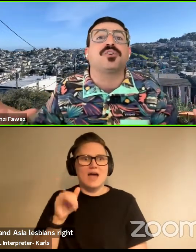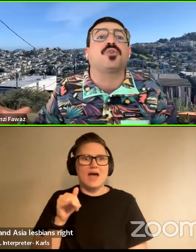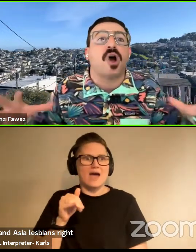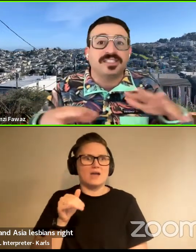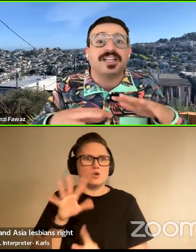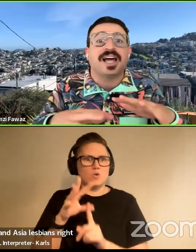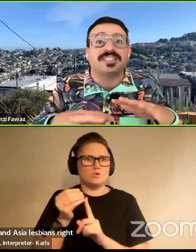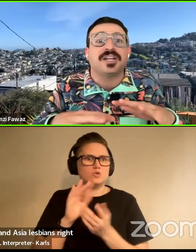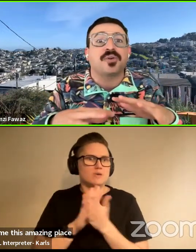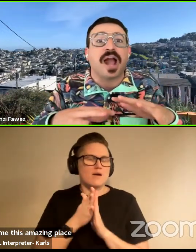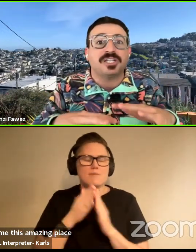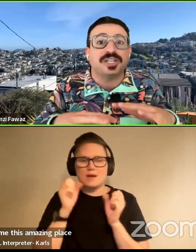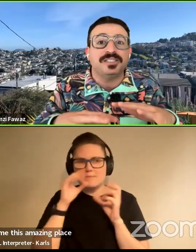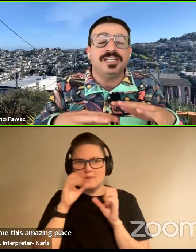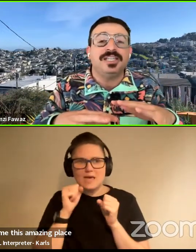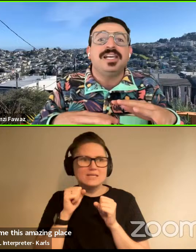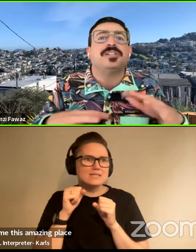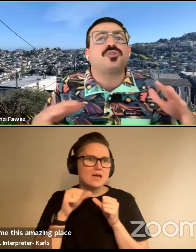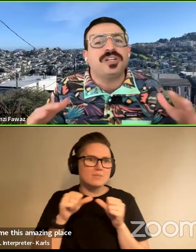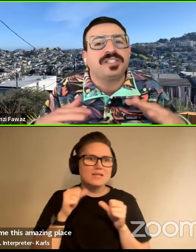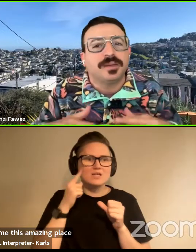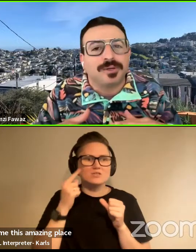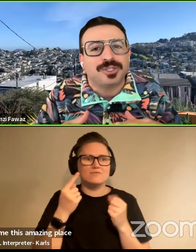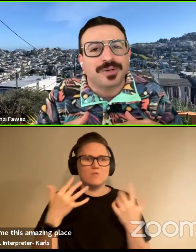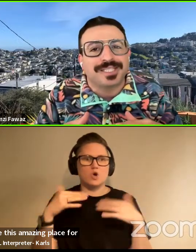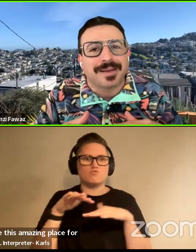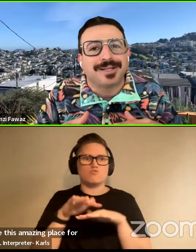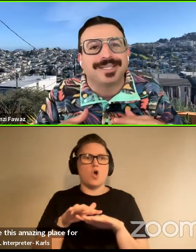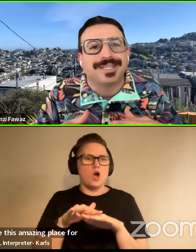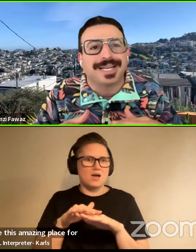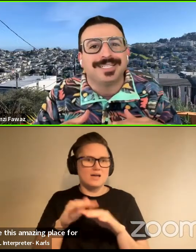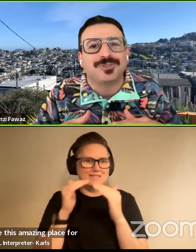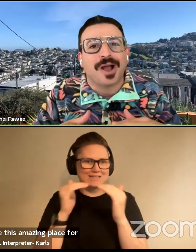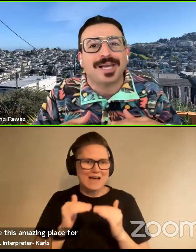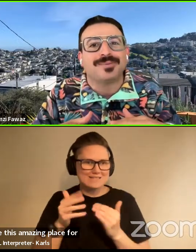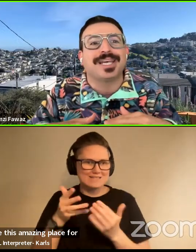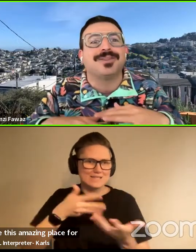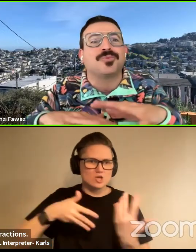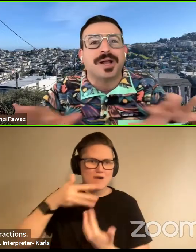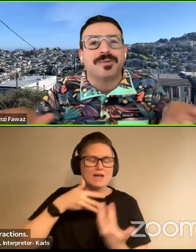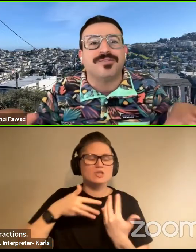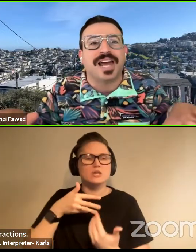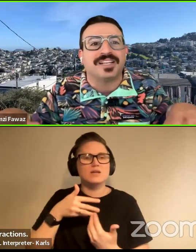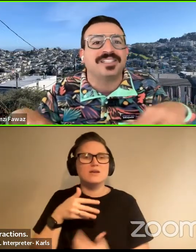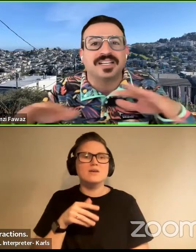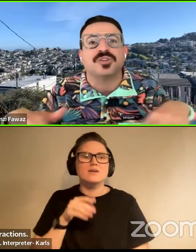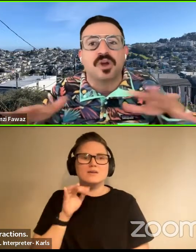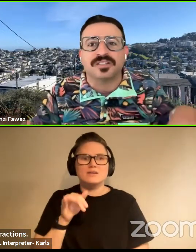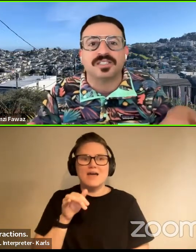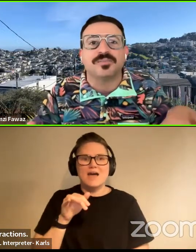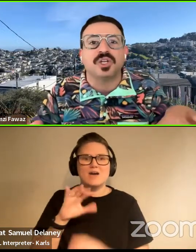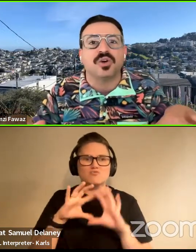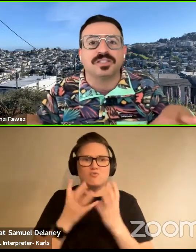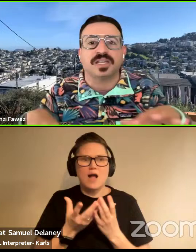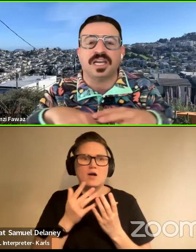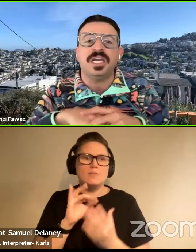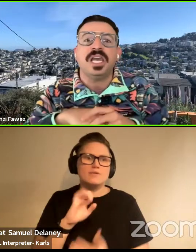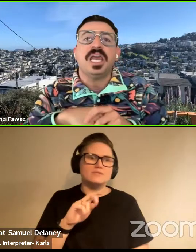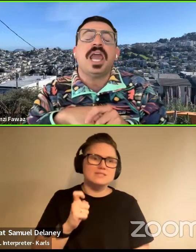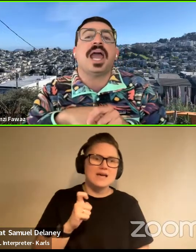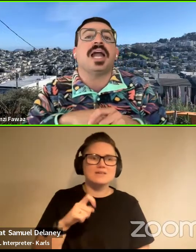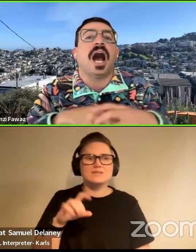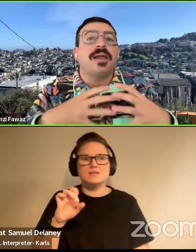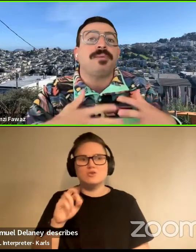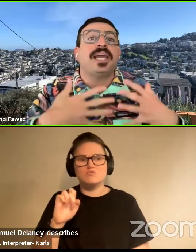amazing place for cross-class interaction, but it's sort of similar to what Samuel Delaney describes, like in the realm of like sex and eroticism in New York